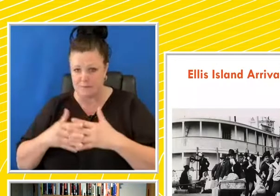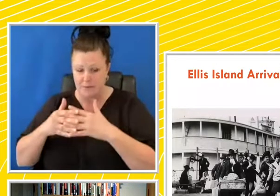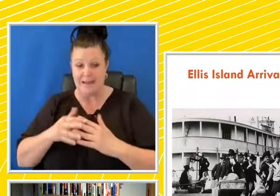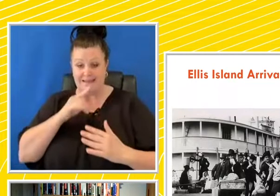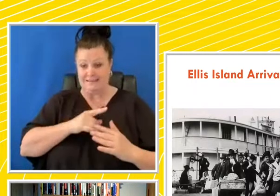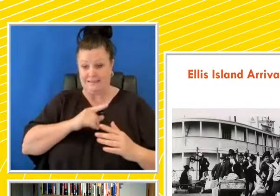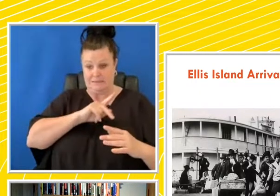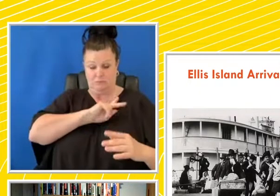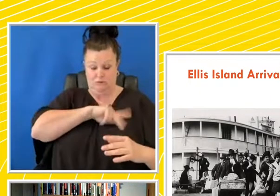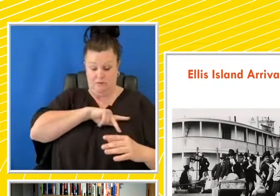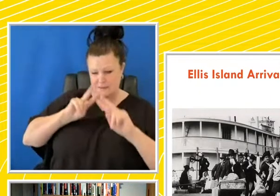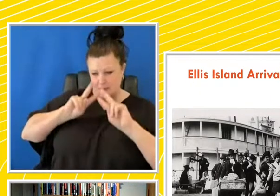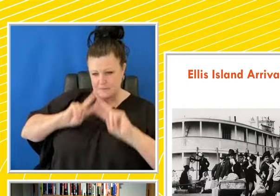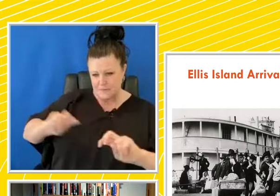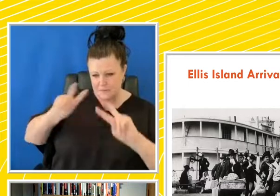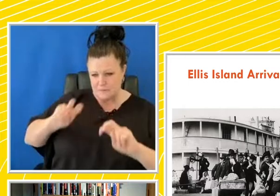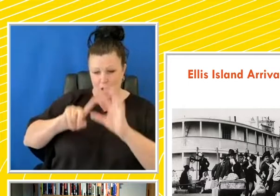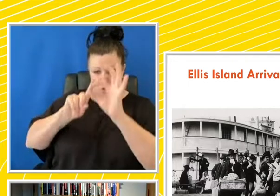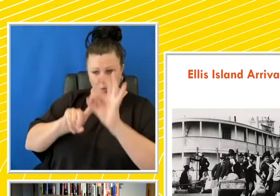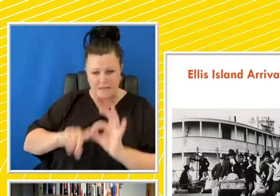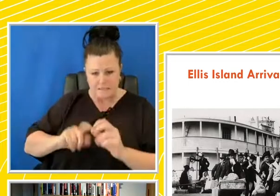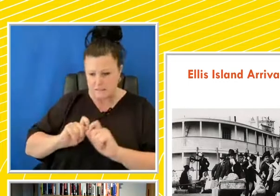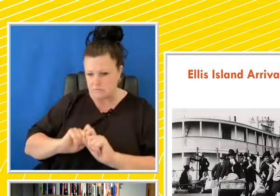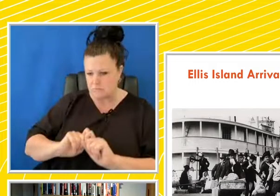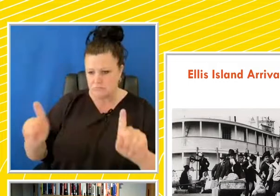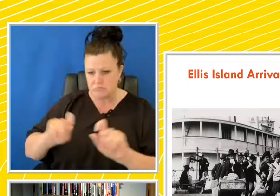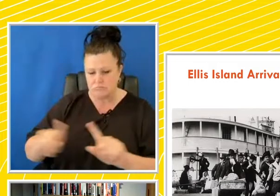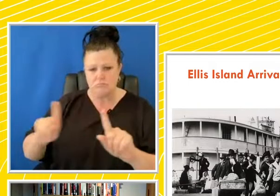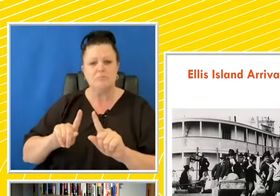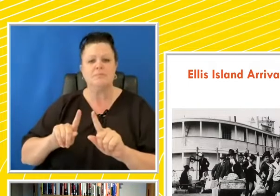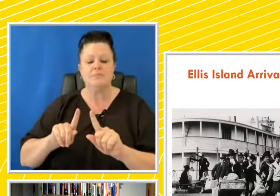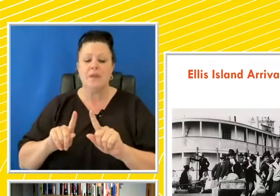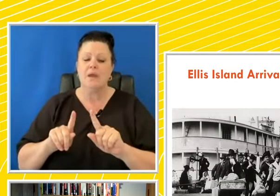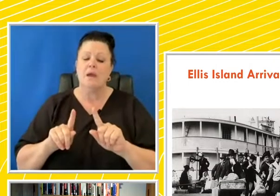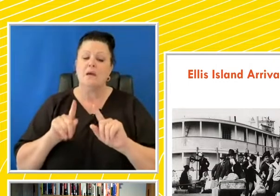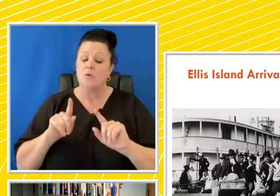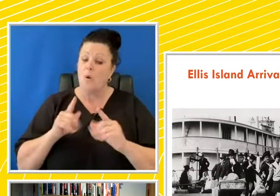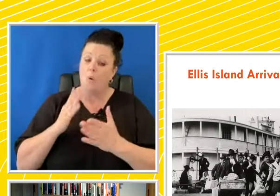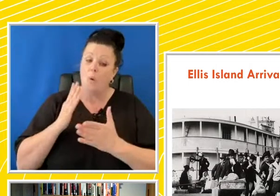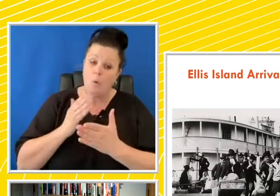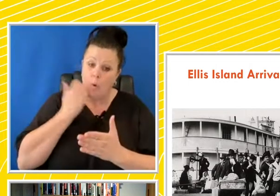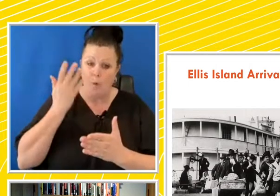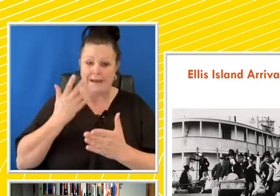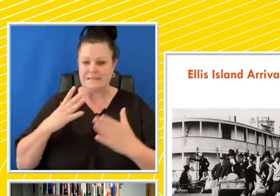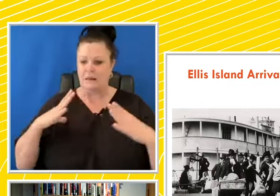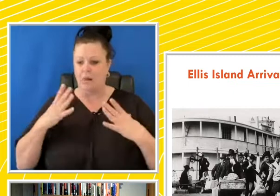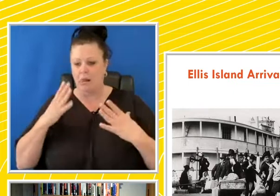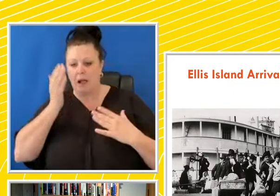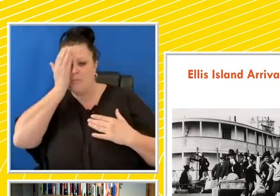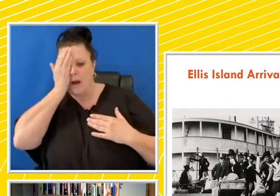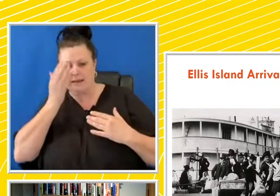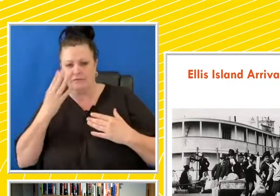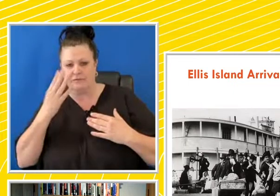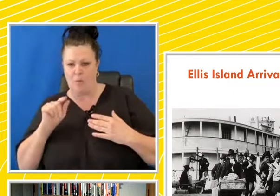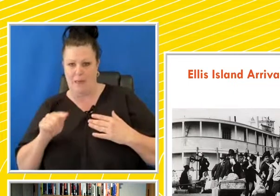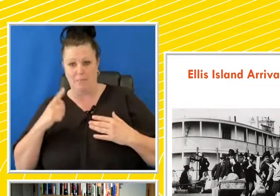on these people and using these questionnaires. And the thing is, there was always this inherent bias, not only coming